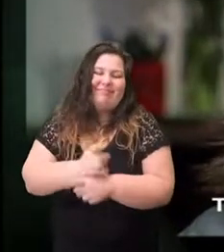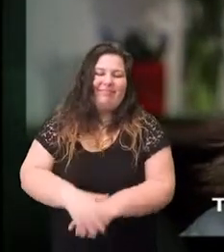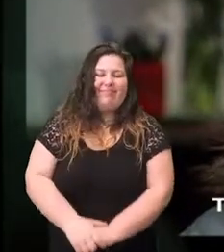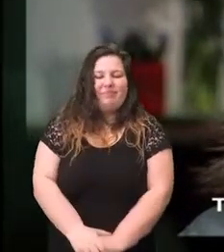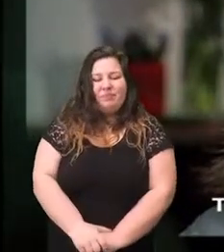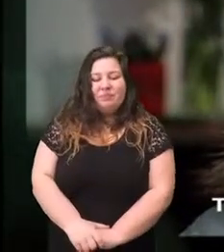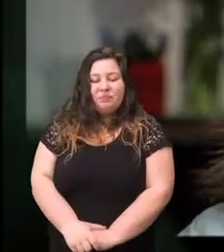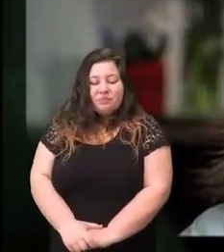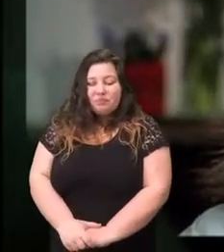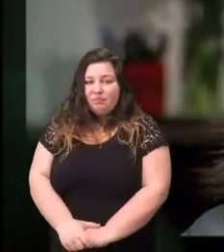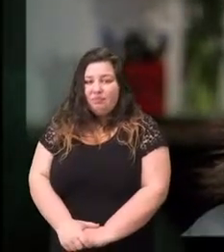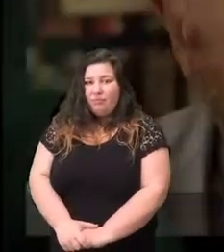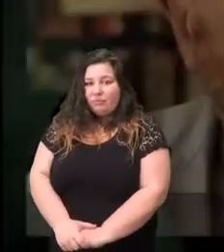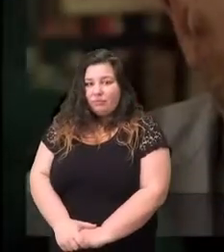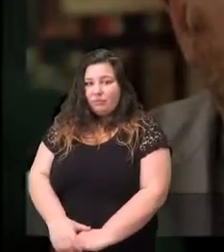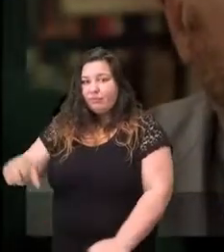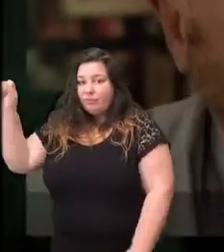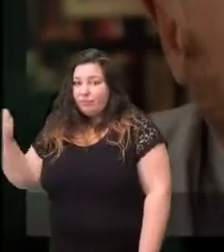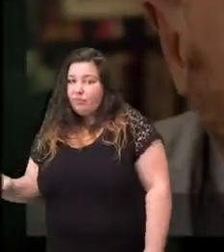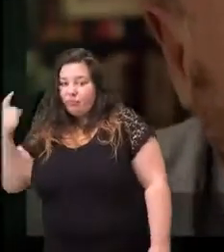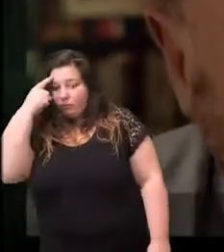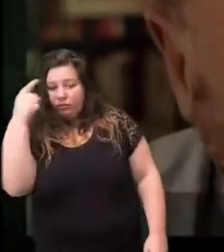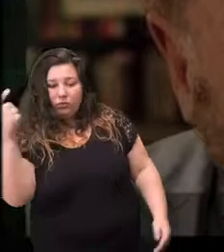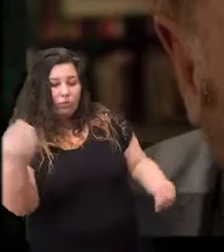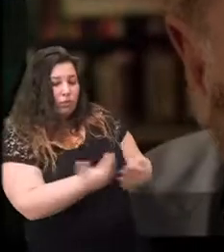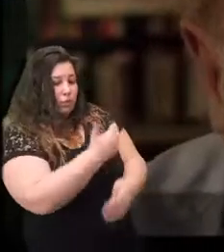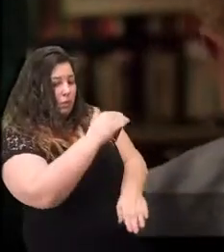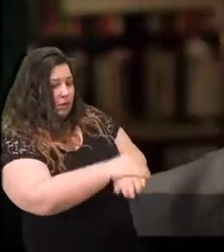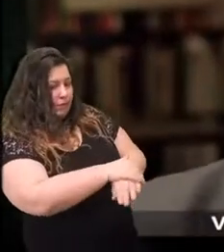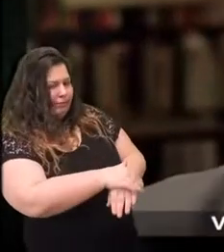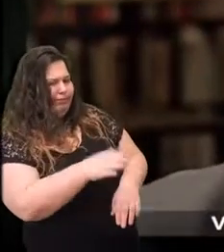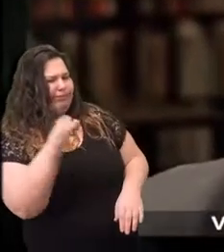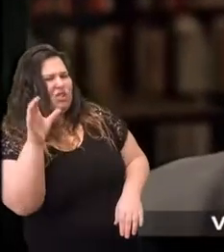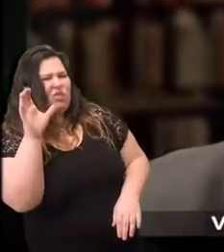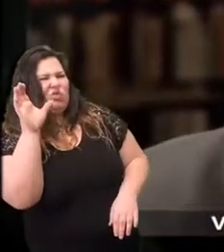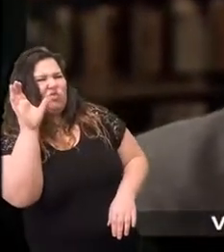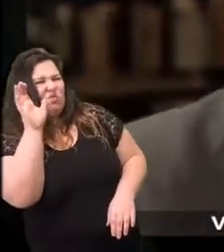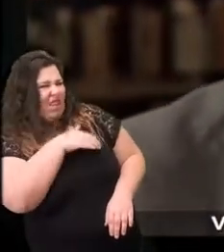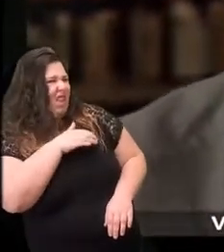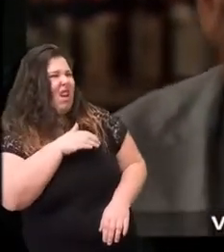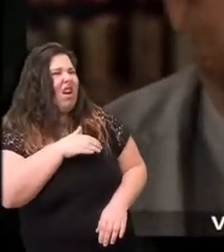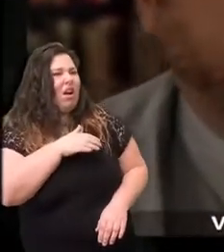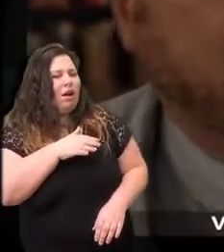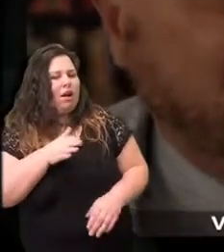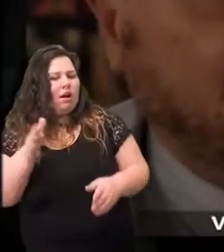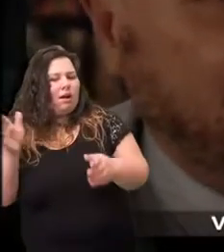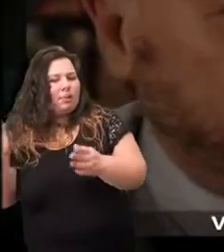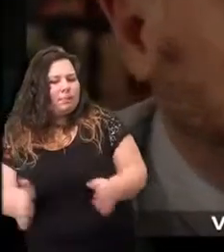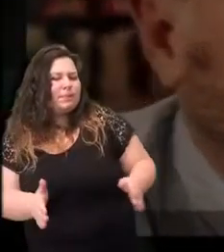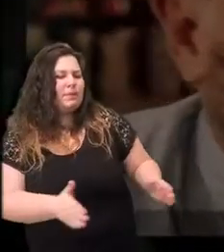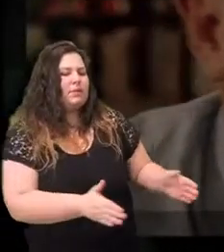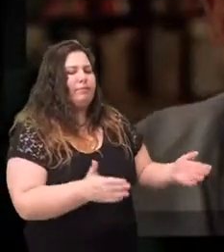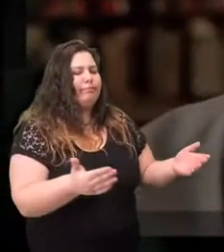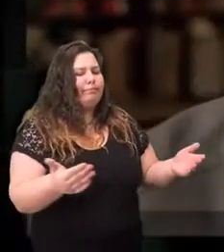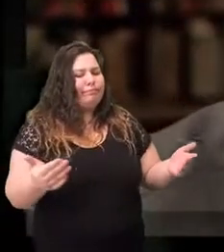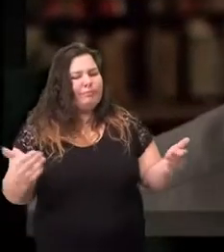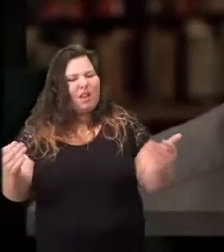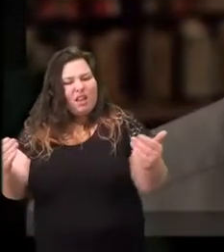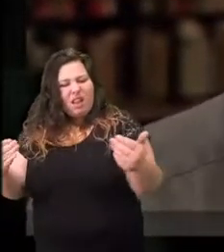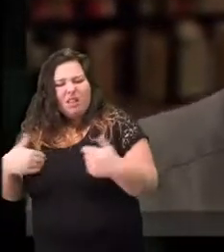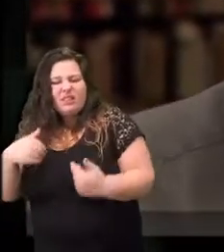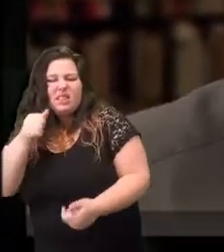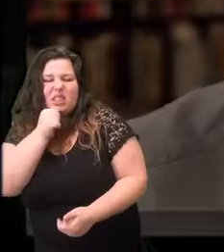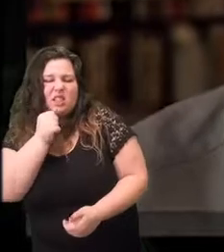not quite proper to the southerners the New Englanders seem very suspicious kind of plotting